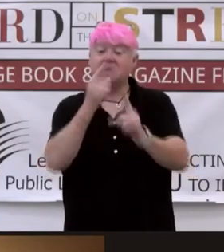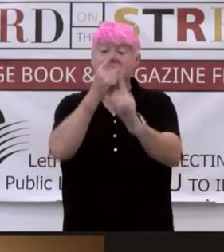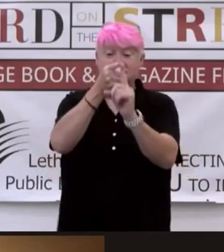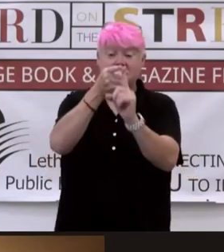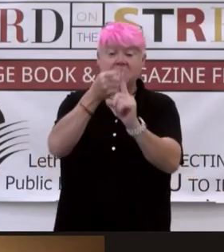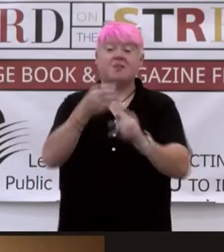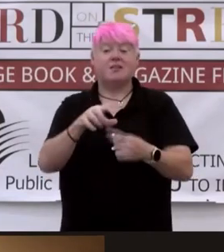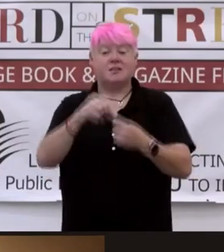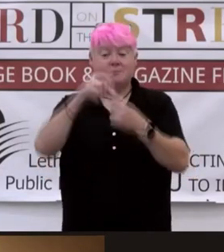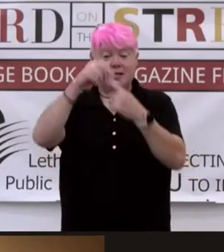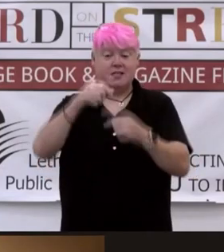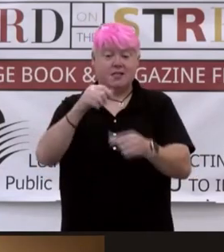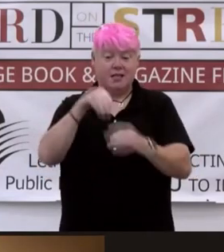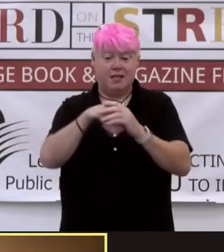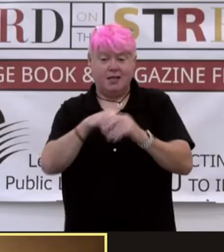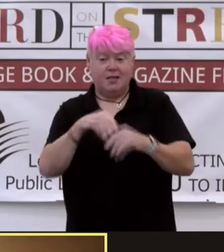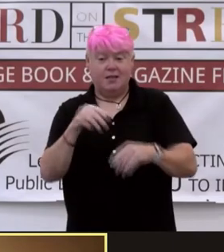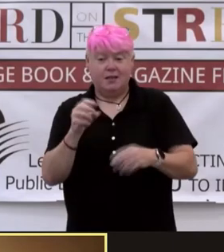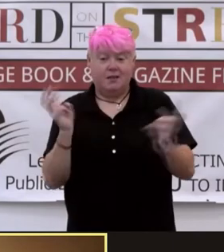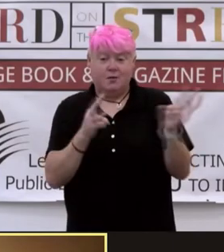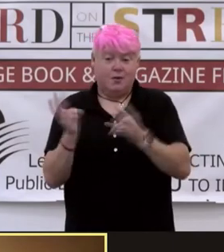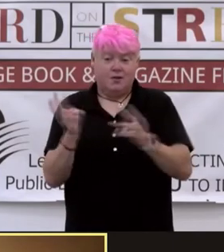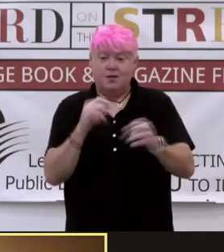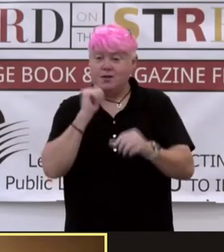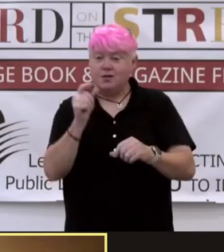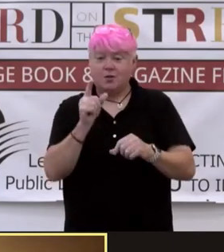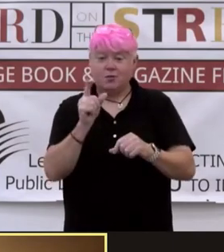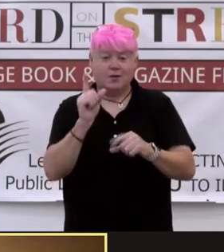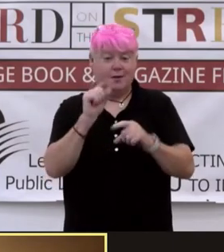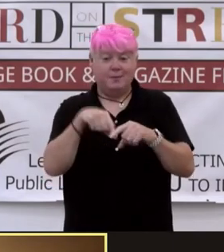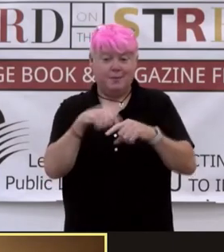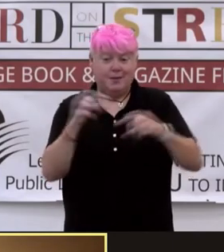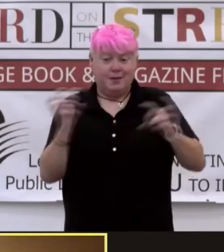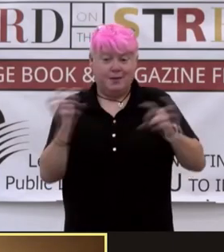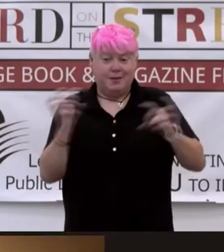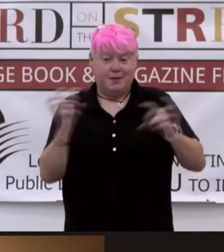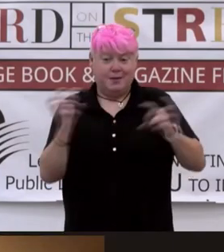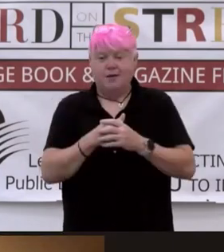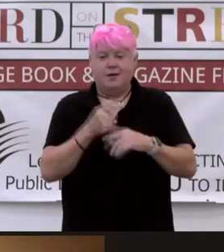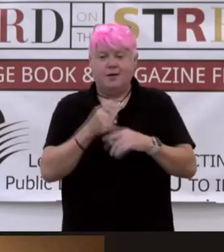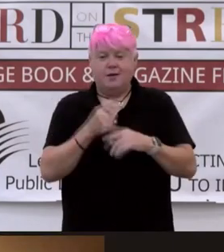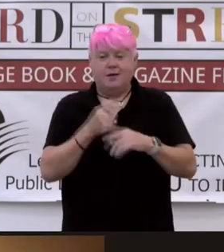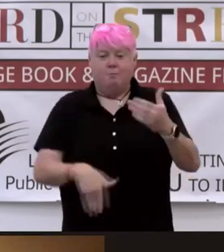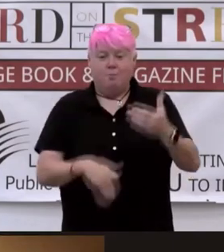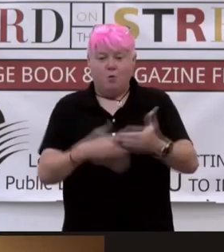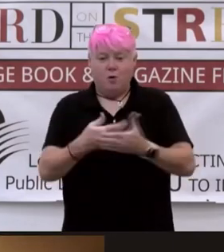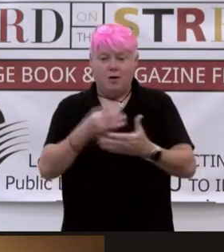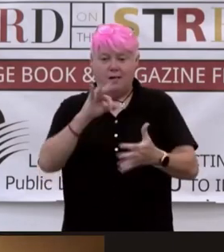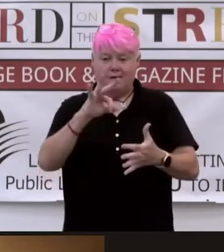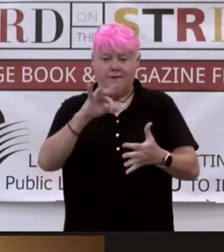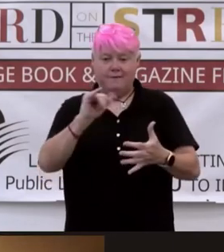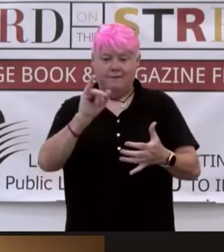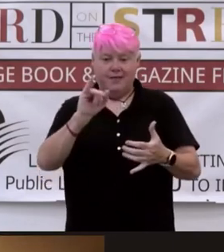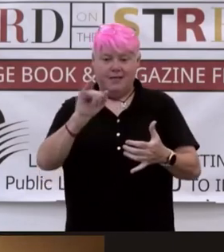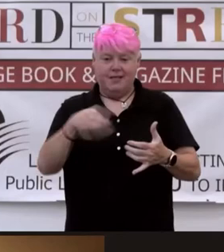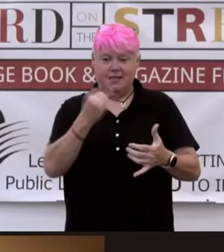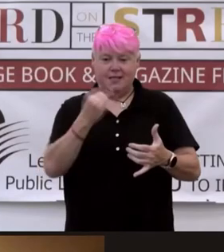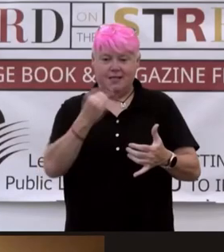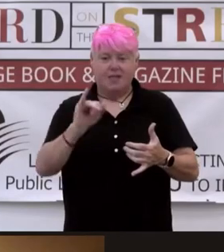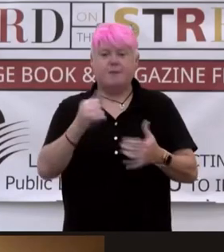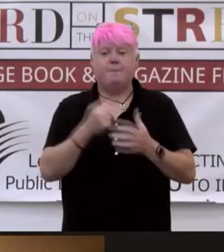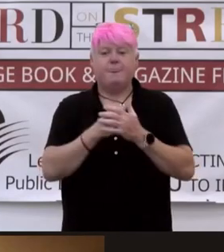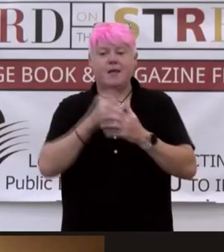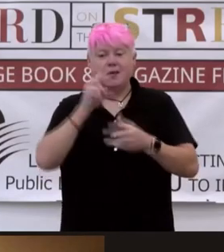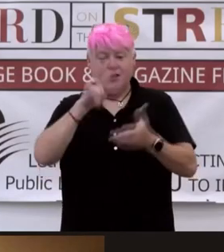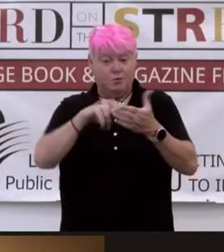winter. Don't come to the prairies in the winter. You were born in Fiji, and you live in Vancouver, and you read too many